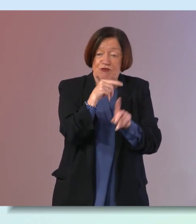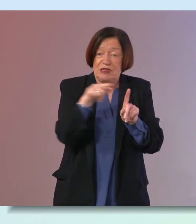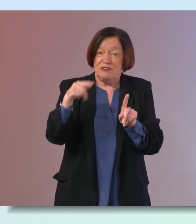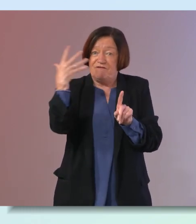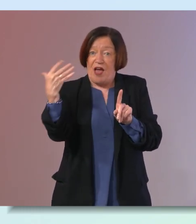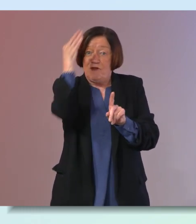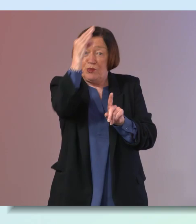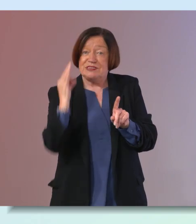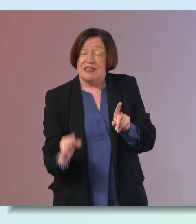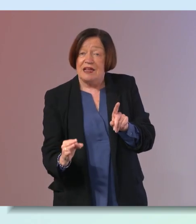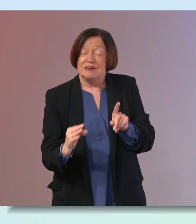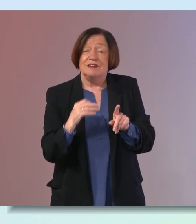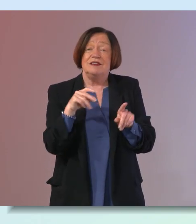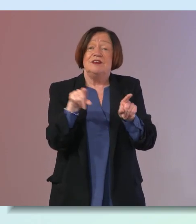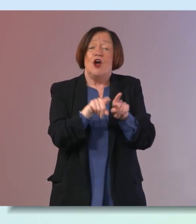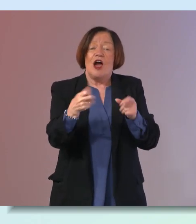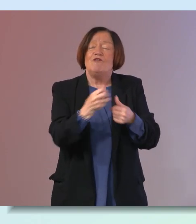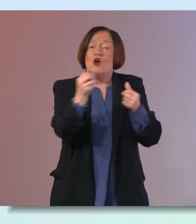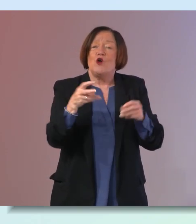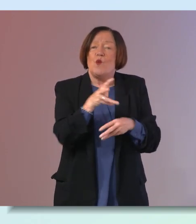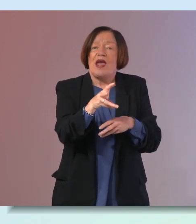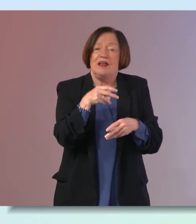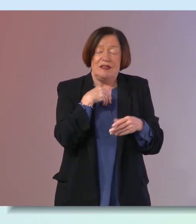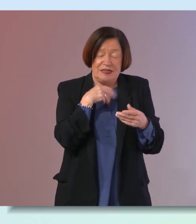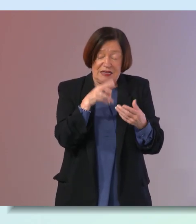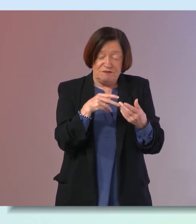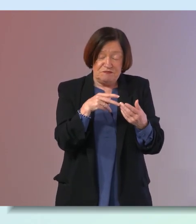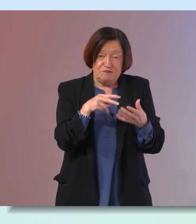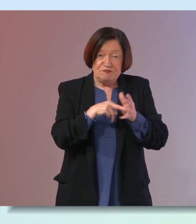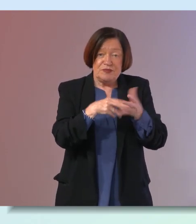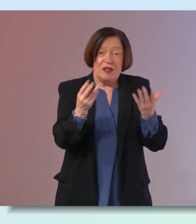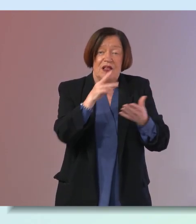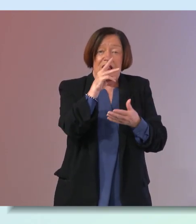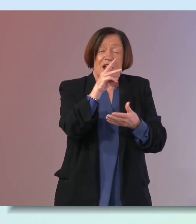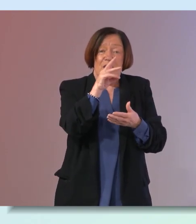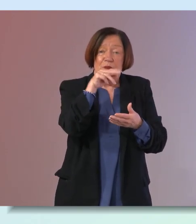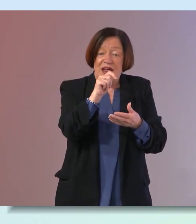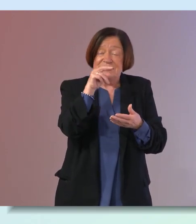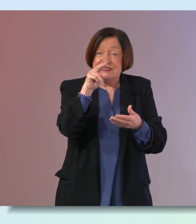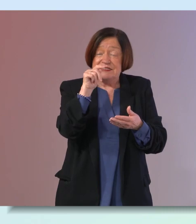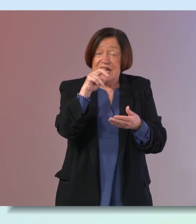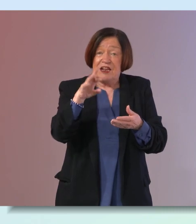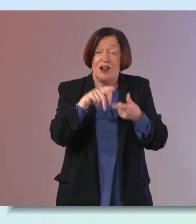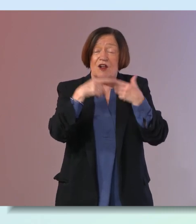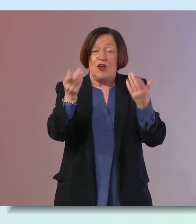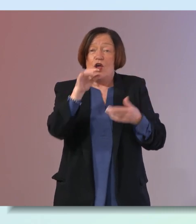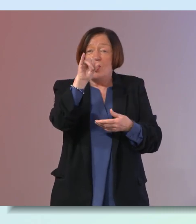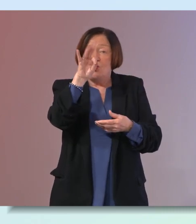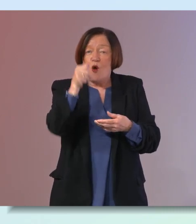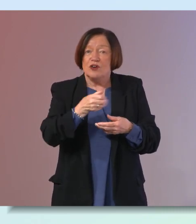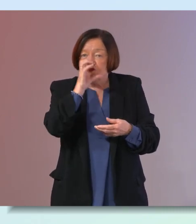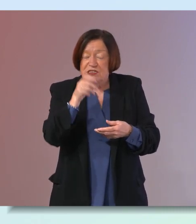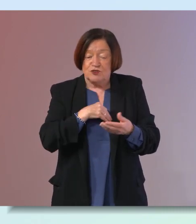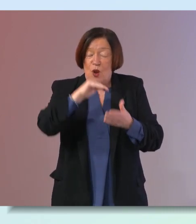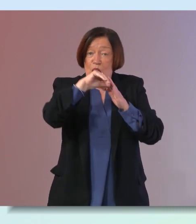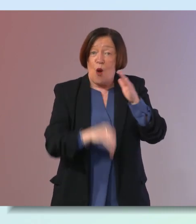percent then there's also other ways we can go about it looking at plant stanols or sterols the kind of yogurt drinks that you might take to